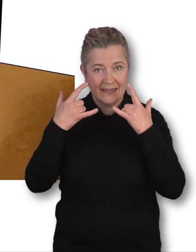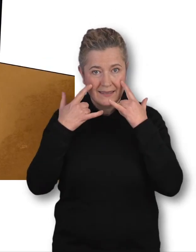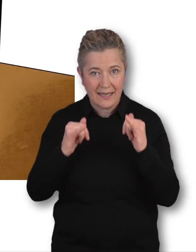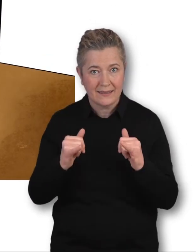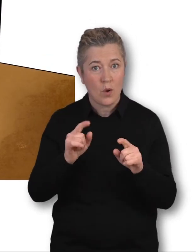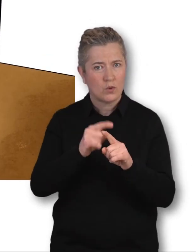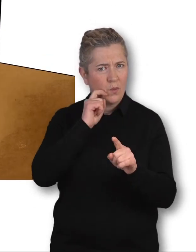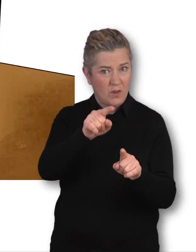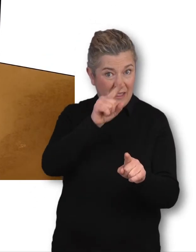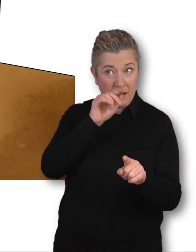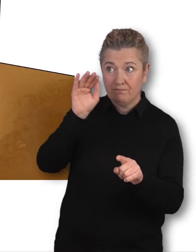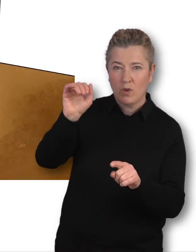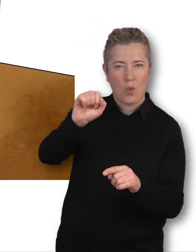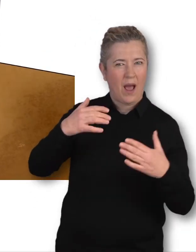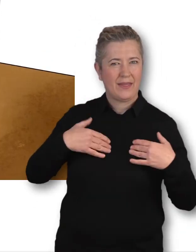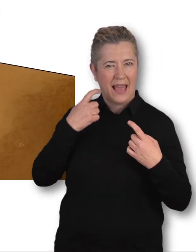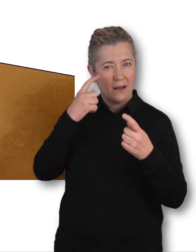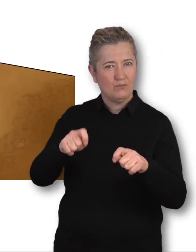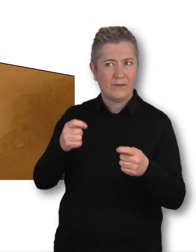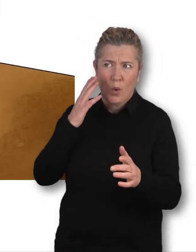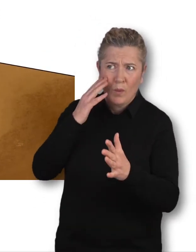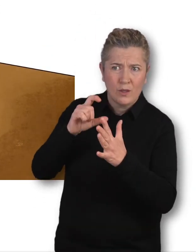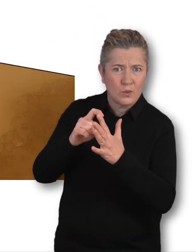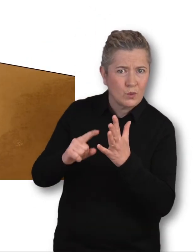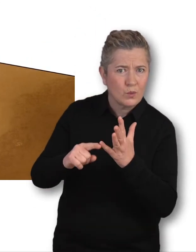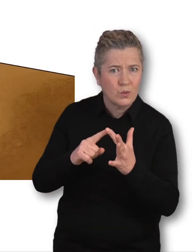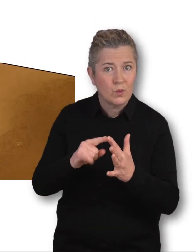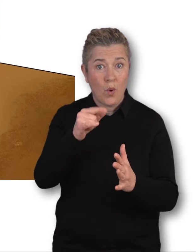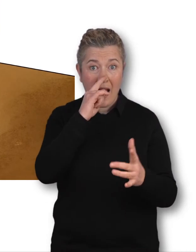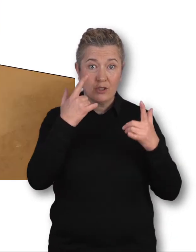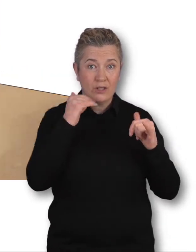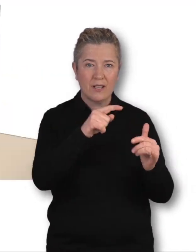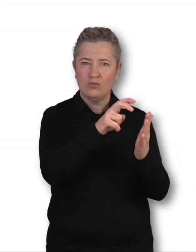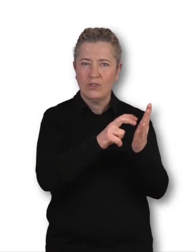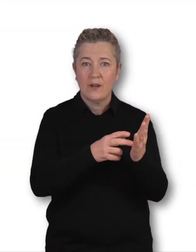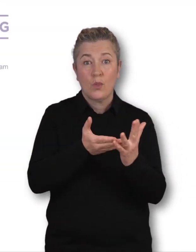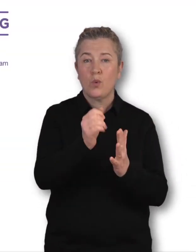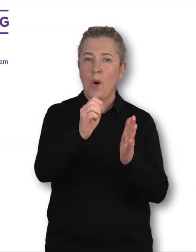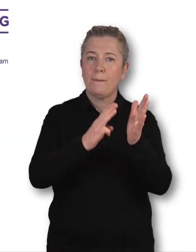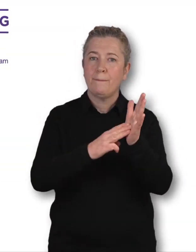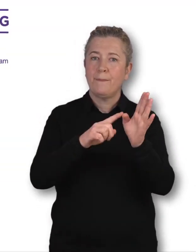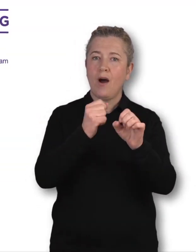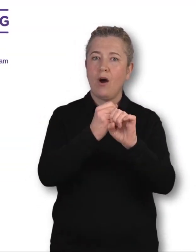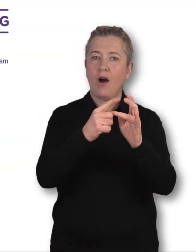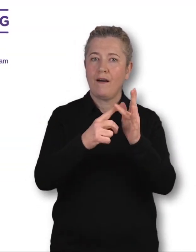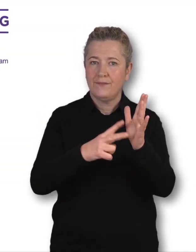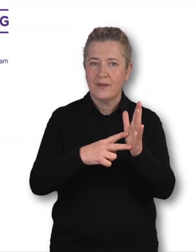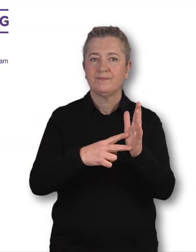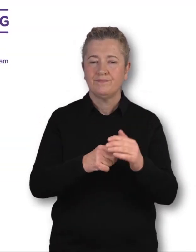healthcare provider when you're due, or you can check the register through your mygov account. Check out www